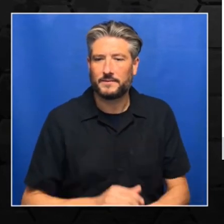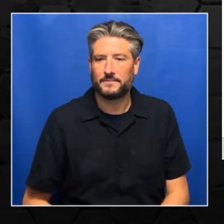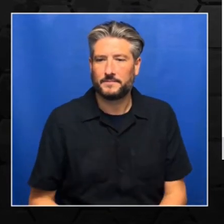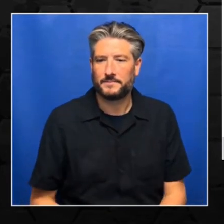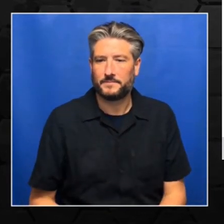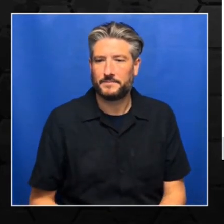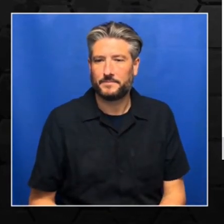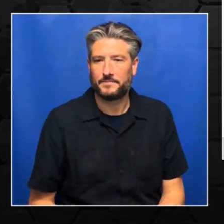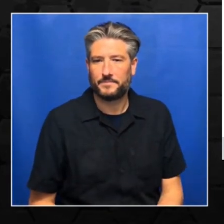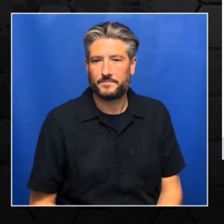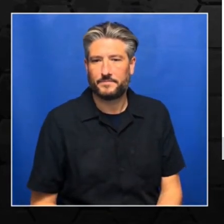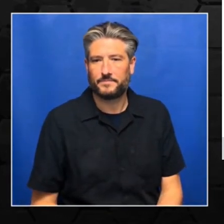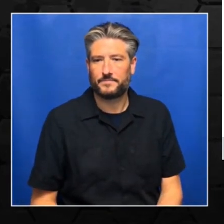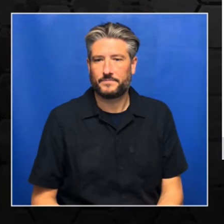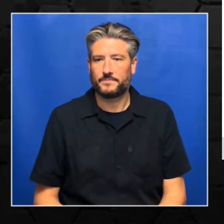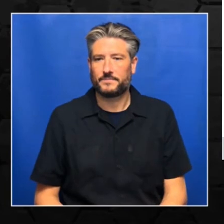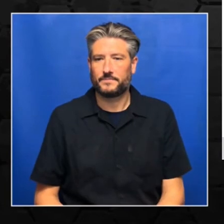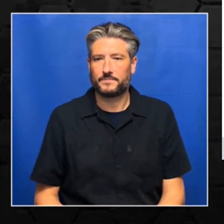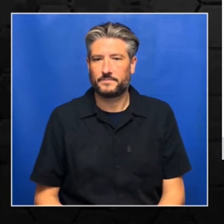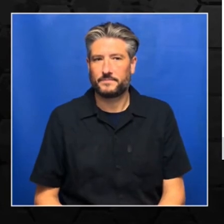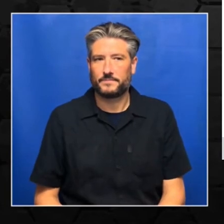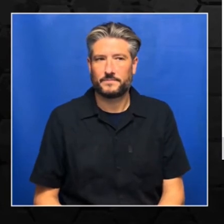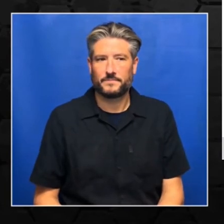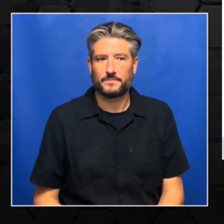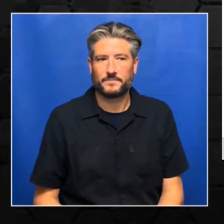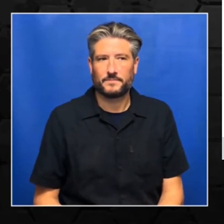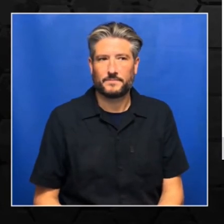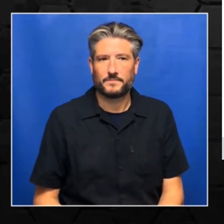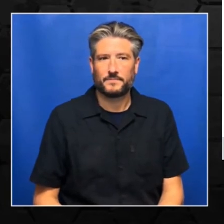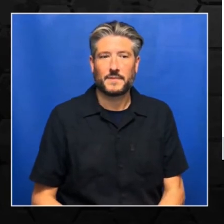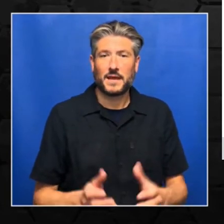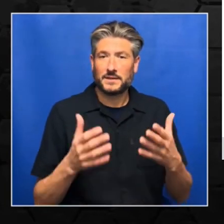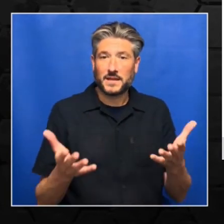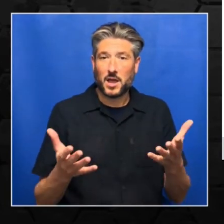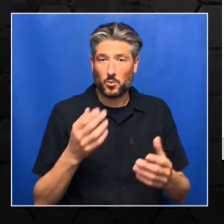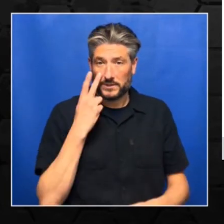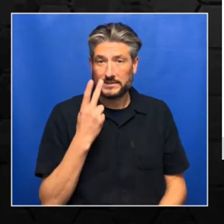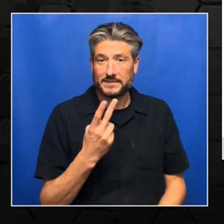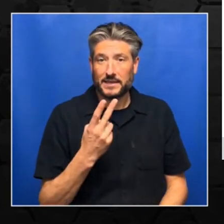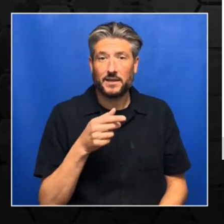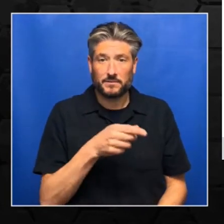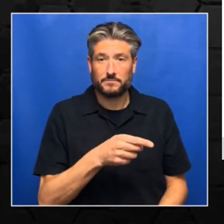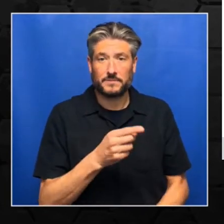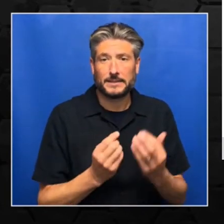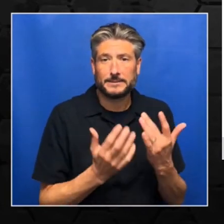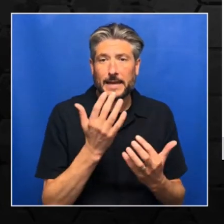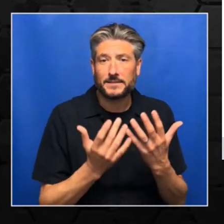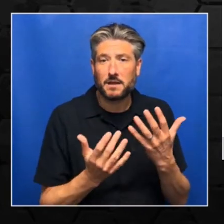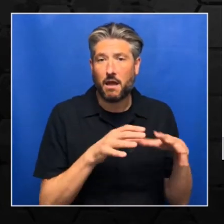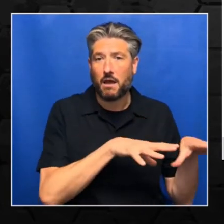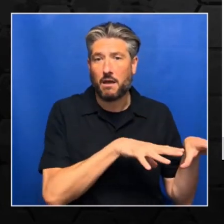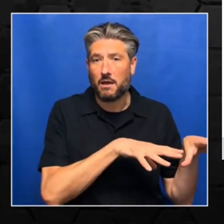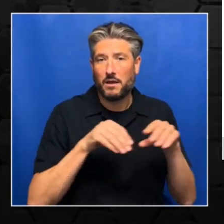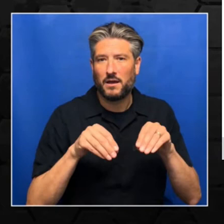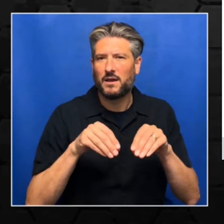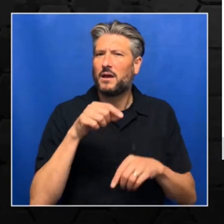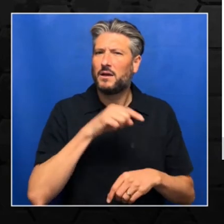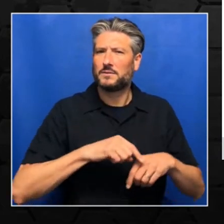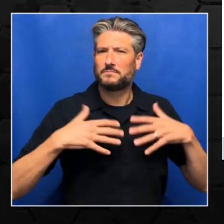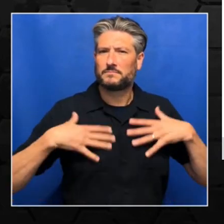So now we have pre-loaded data set. As you can see, we'll be using fashion as data set. So that is pre-loaded.